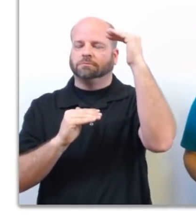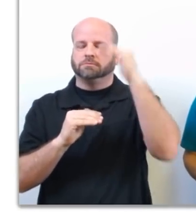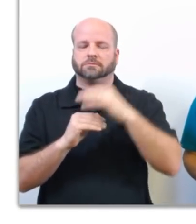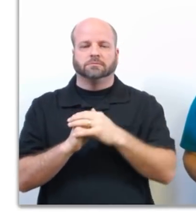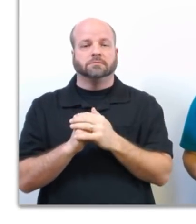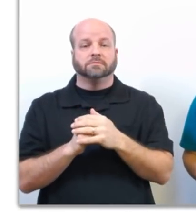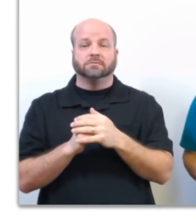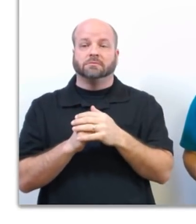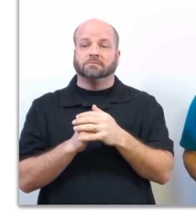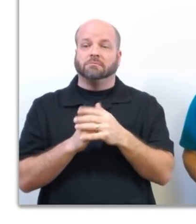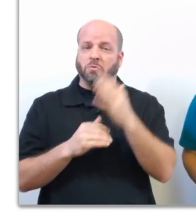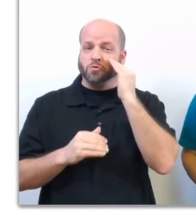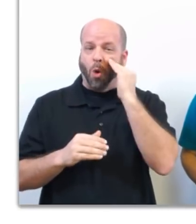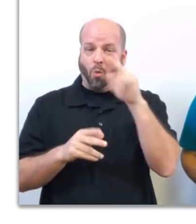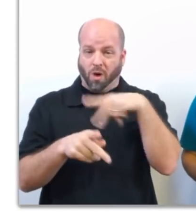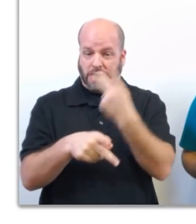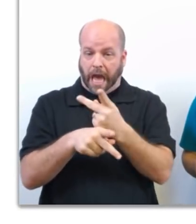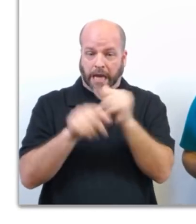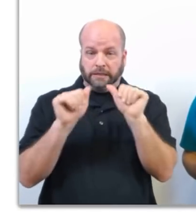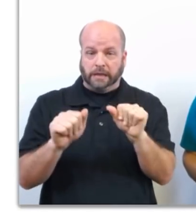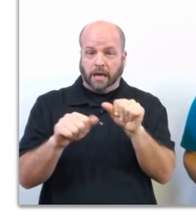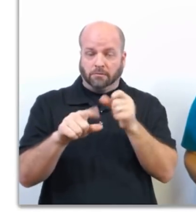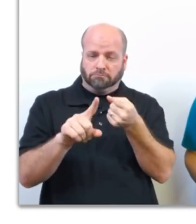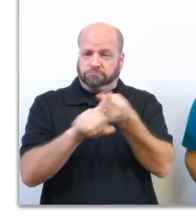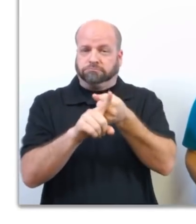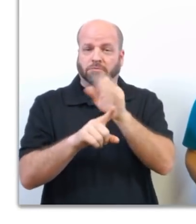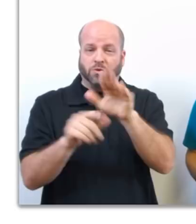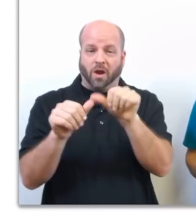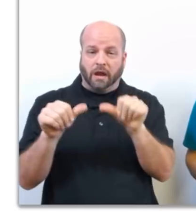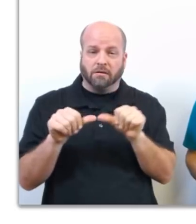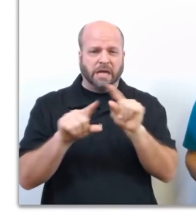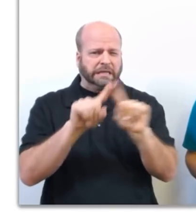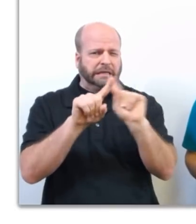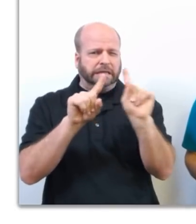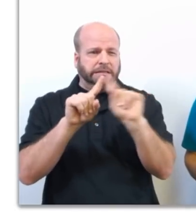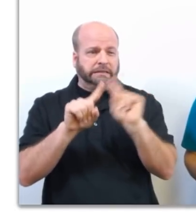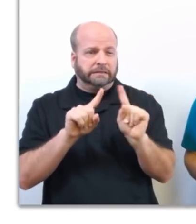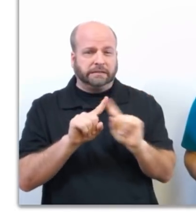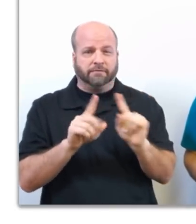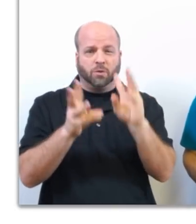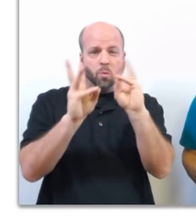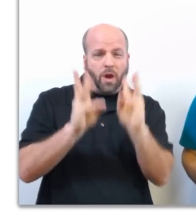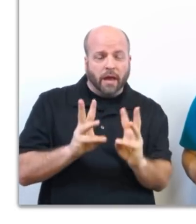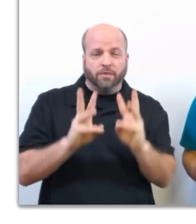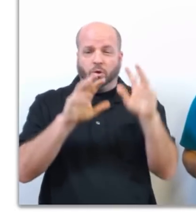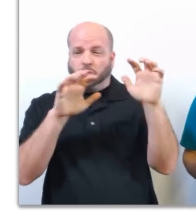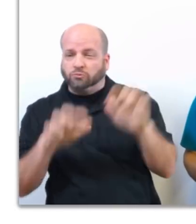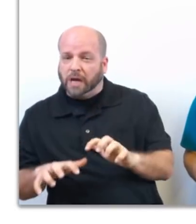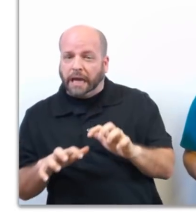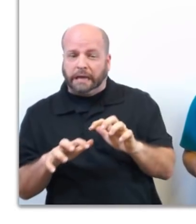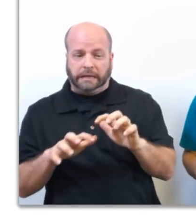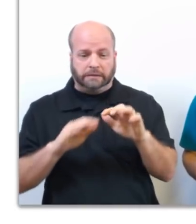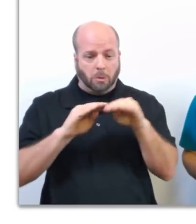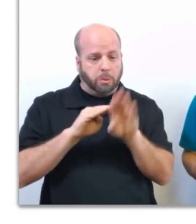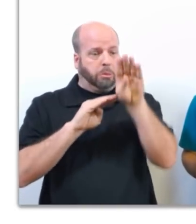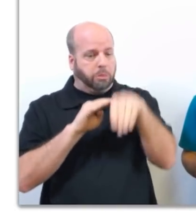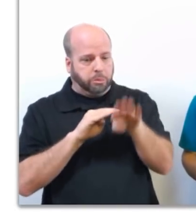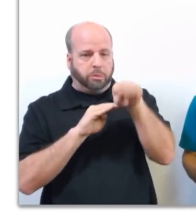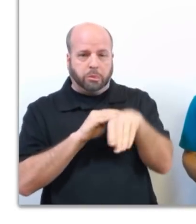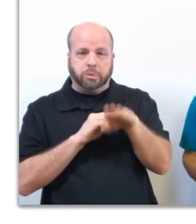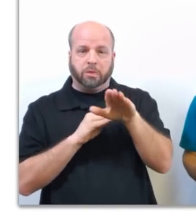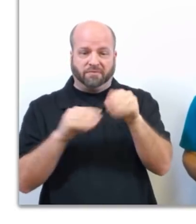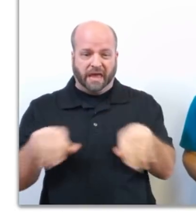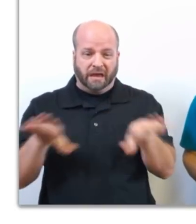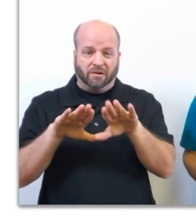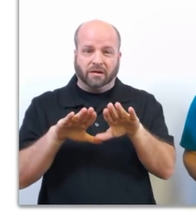flooding can affect your area. Due to different types of weather and terrain across the country, flooding can show its face in